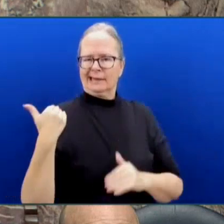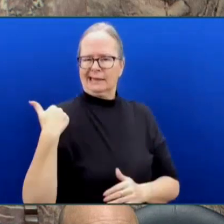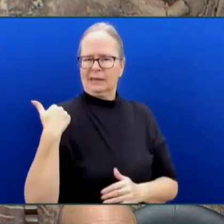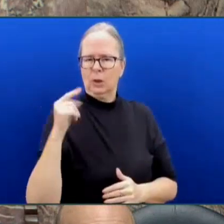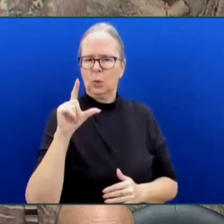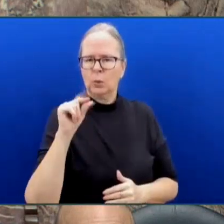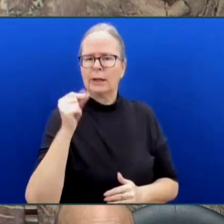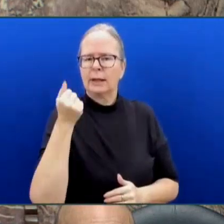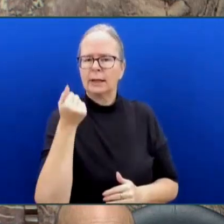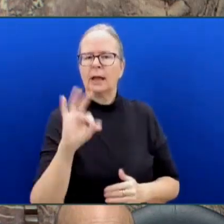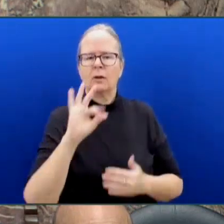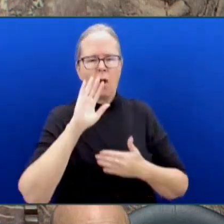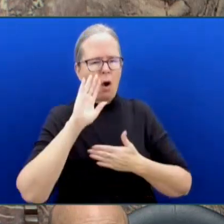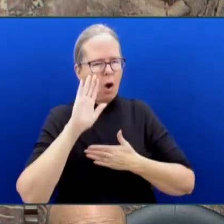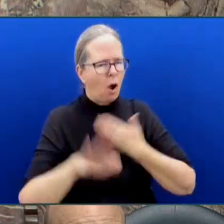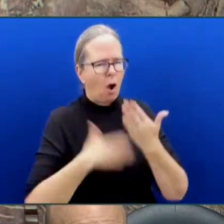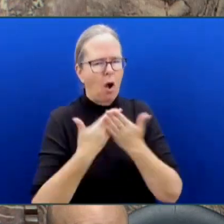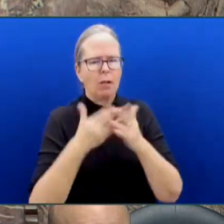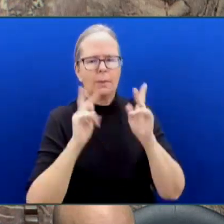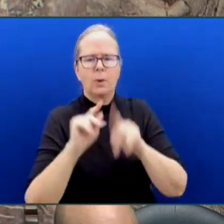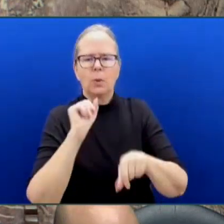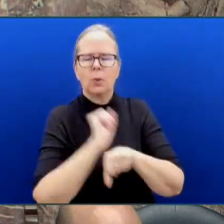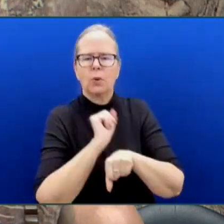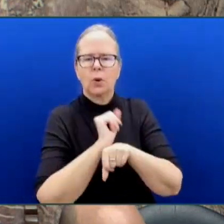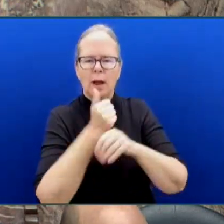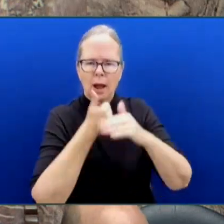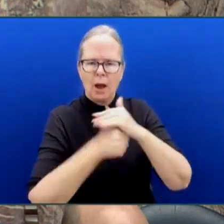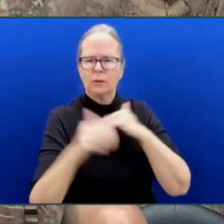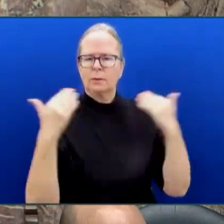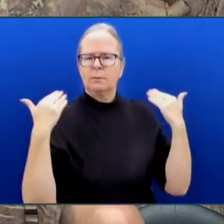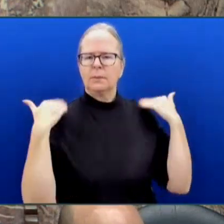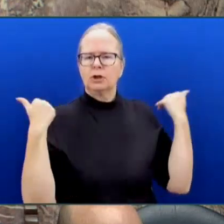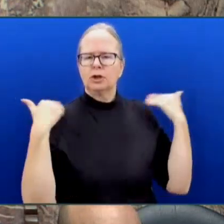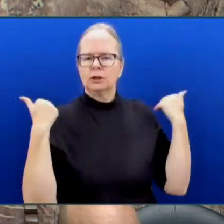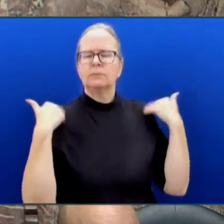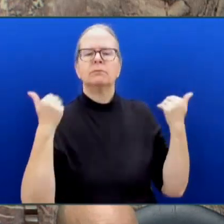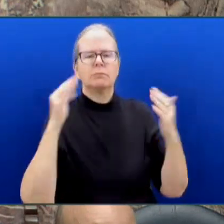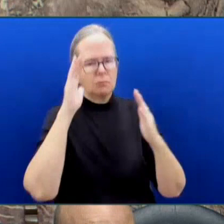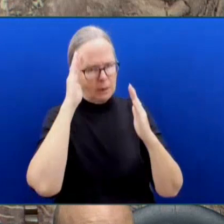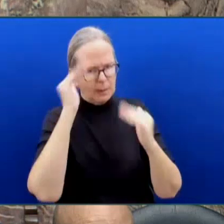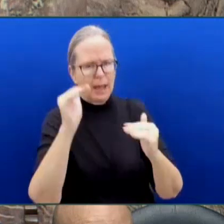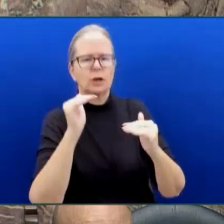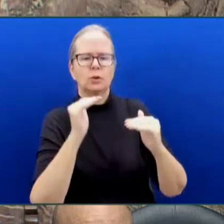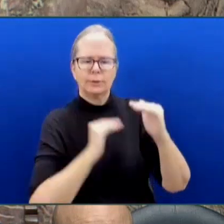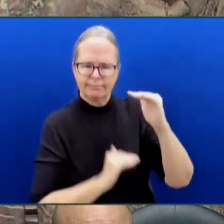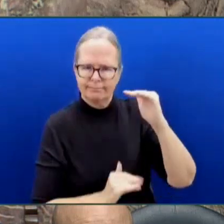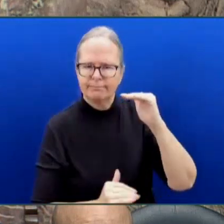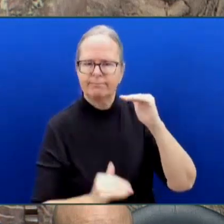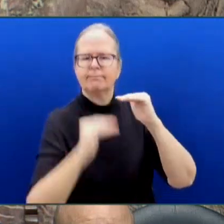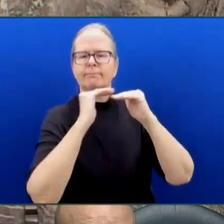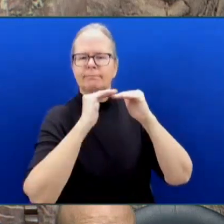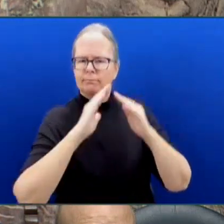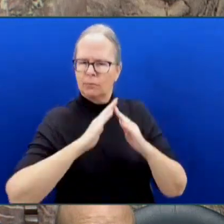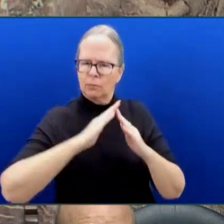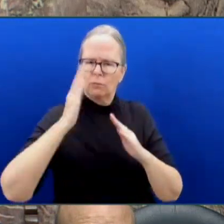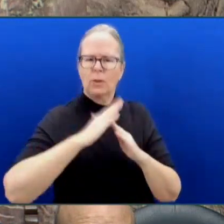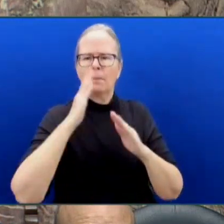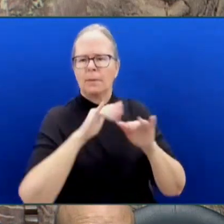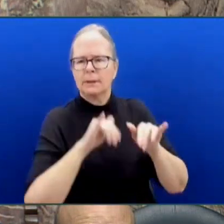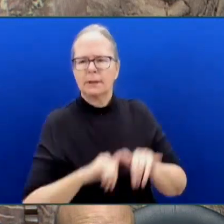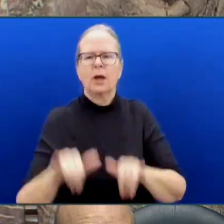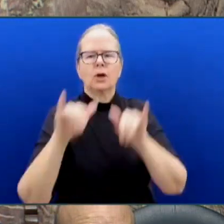are expected to live up and work to the highest standards as public servants